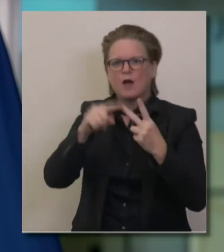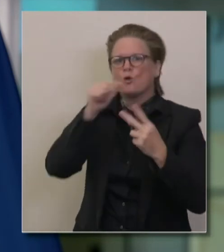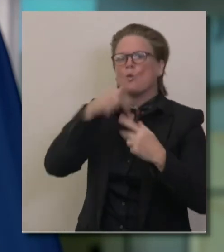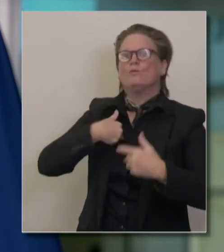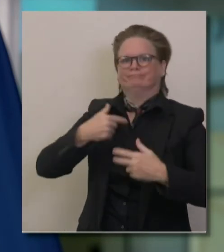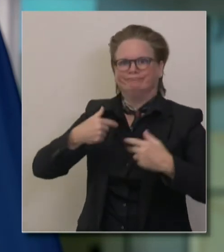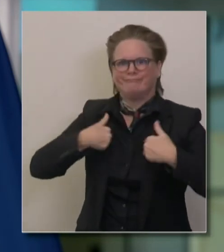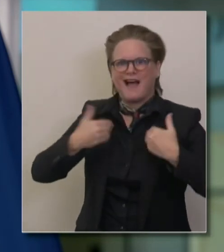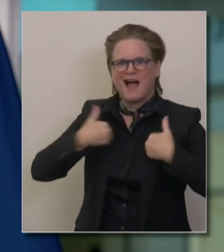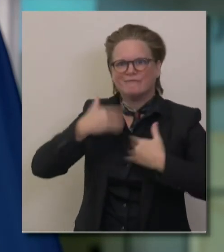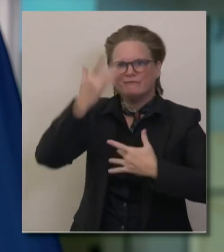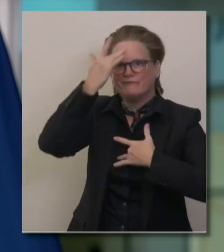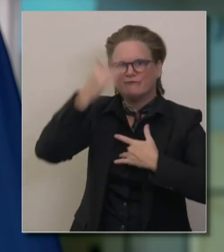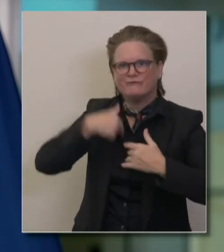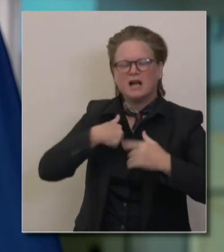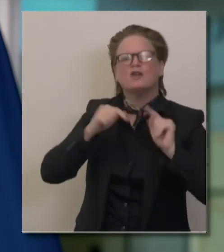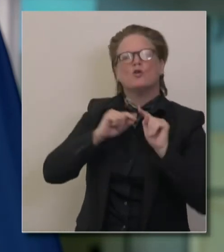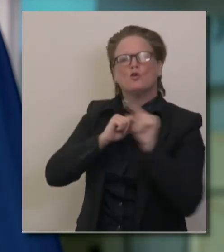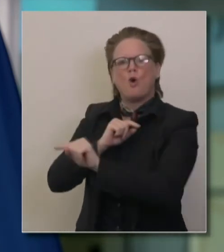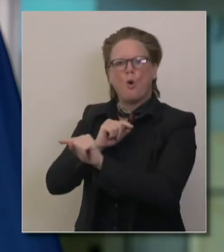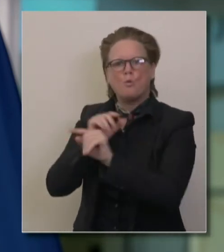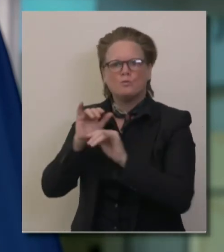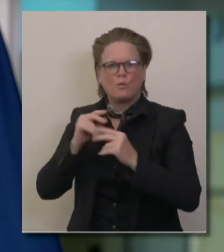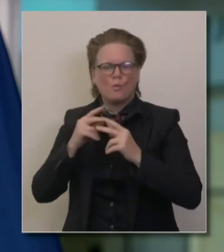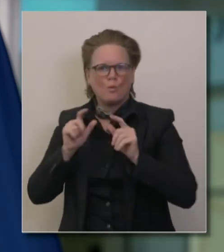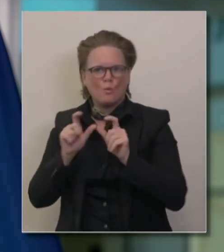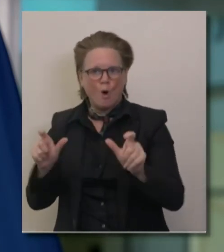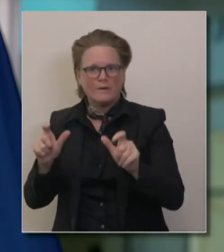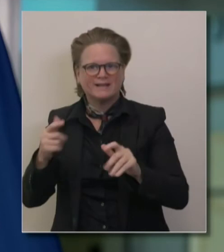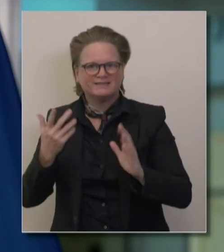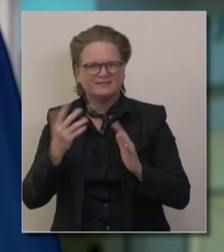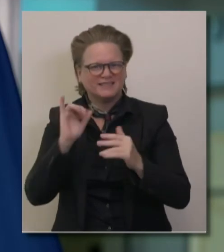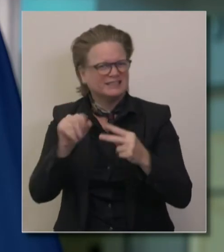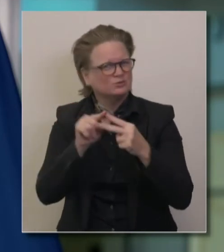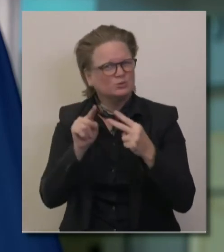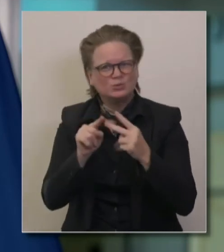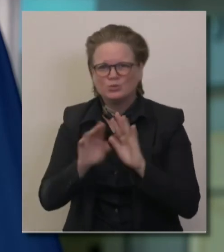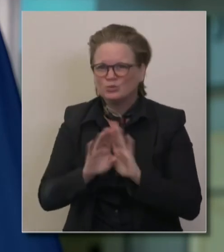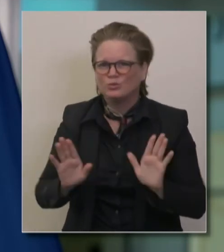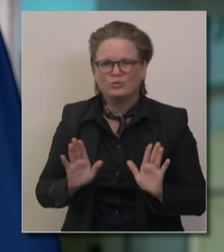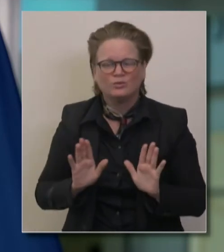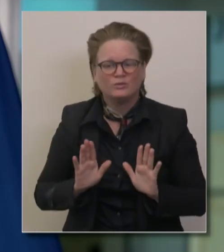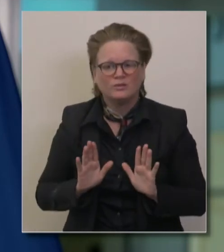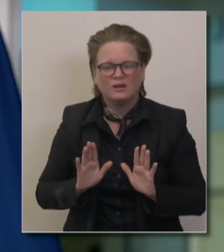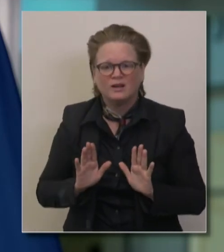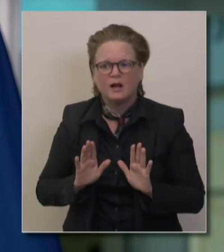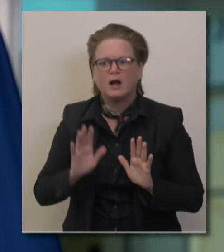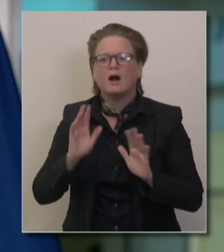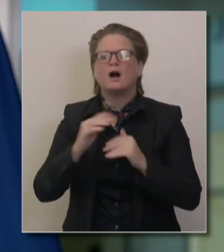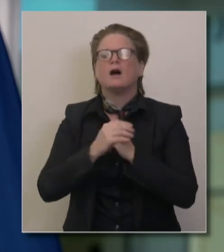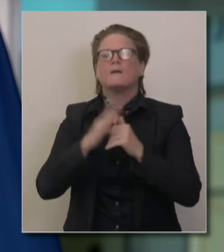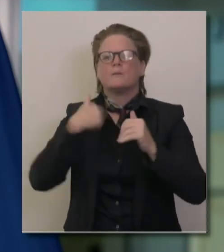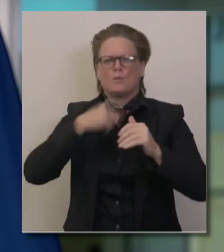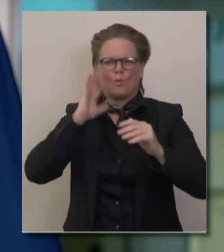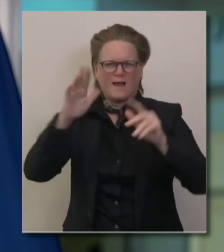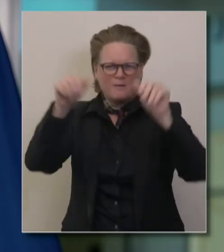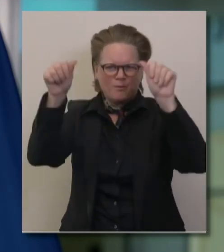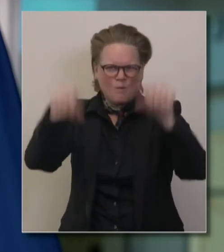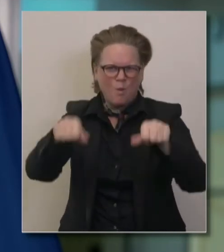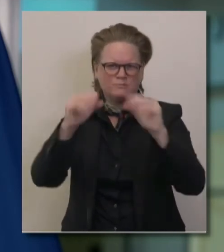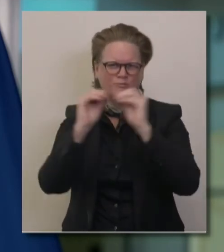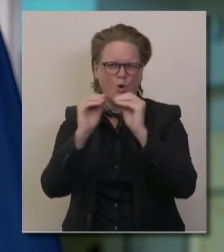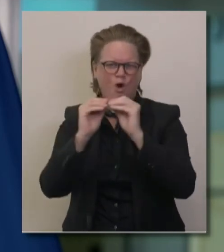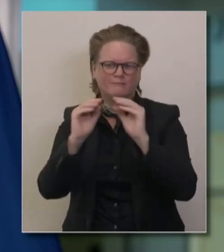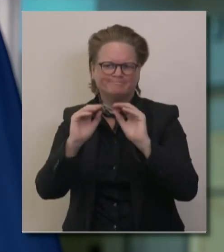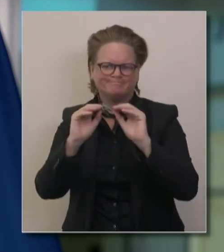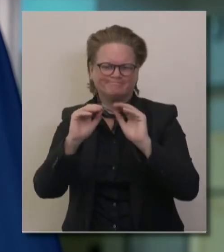as it has been and then those other limitations will be clarified through some additional written posted guidance around